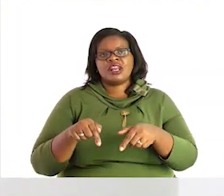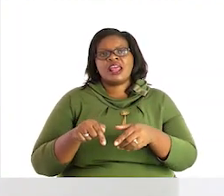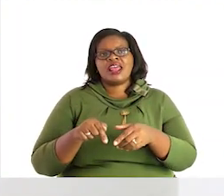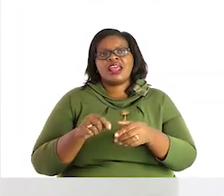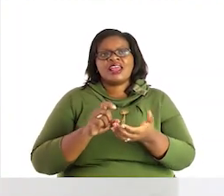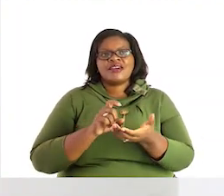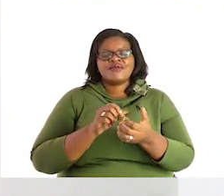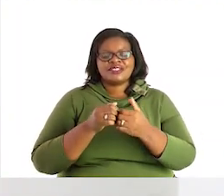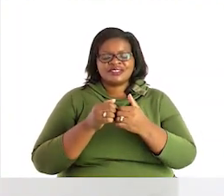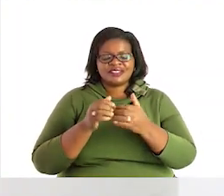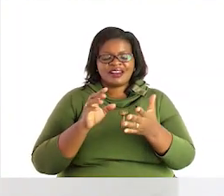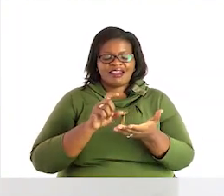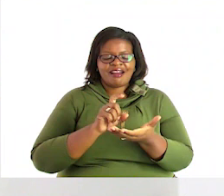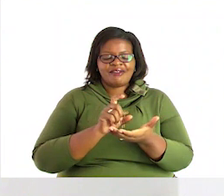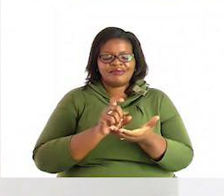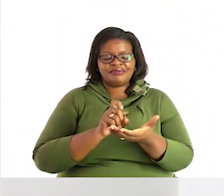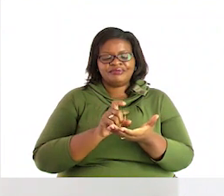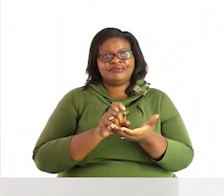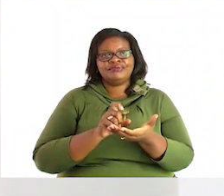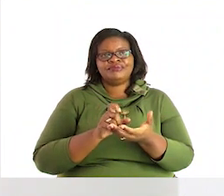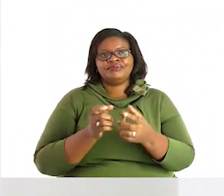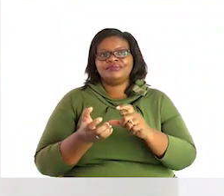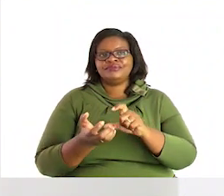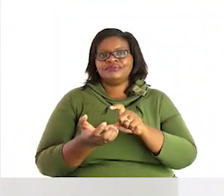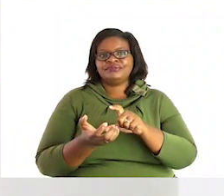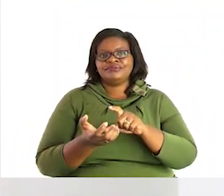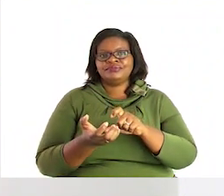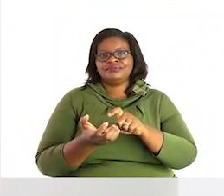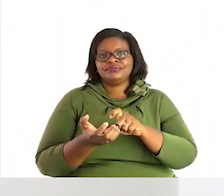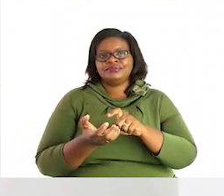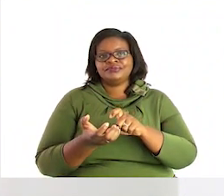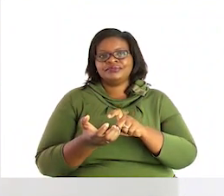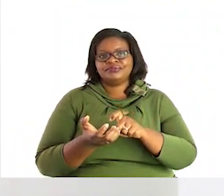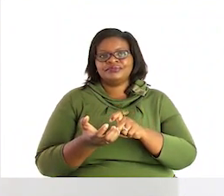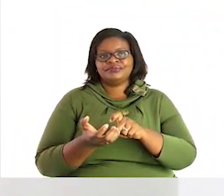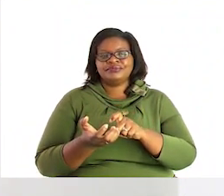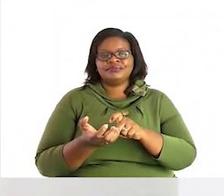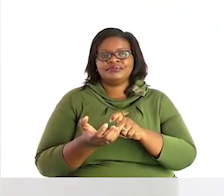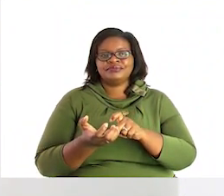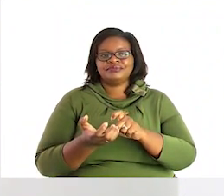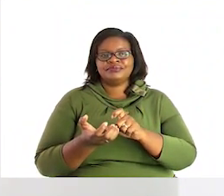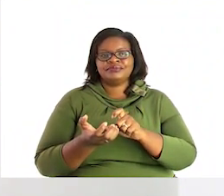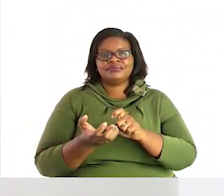When you are sanitizing our hands, we are supposed to start by spraying inside the palm.